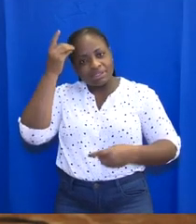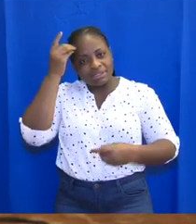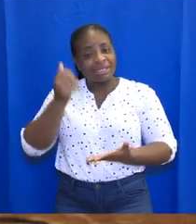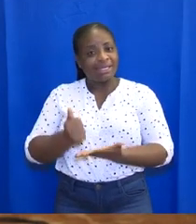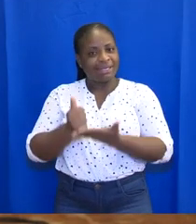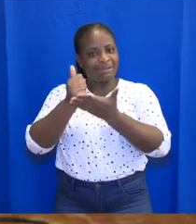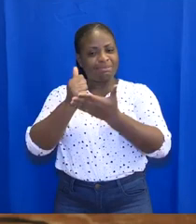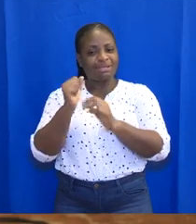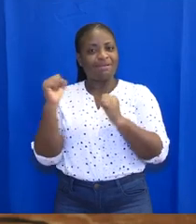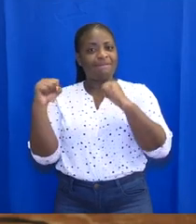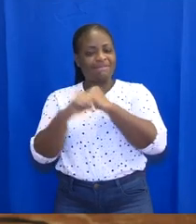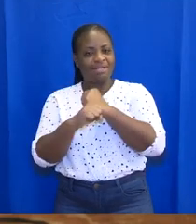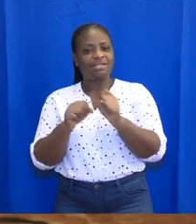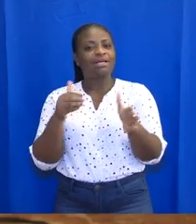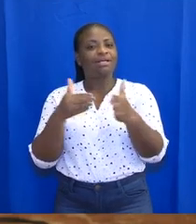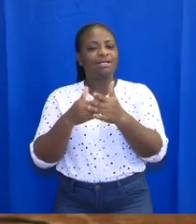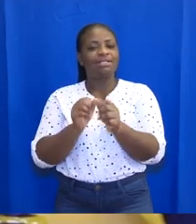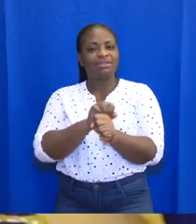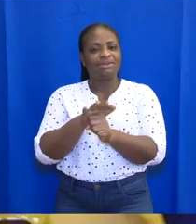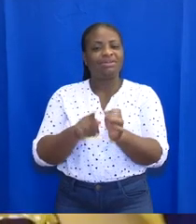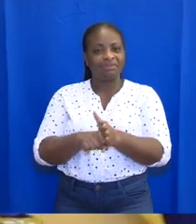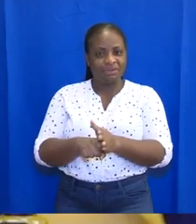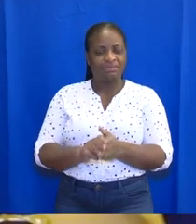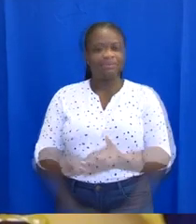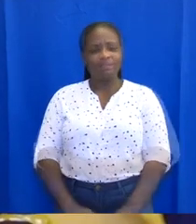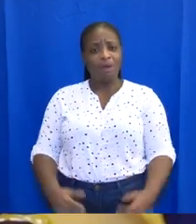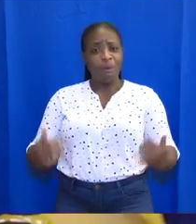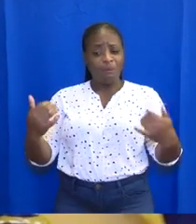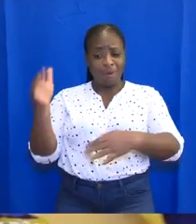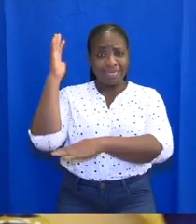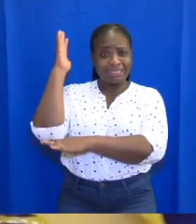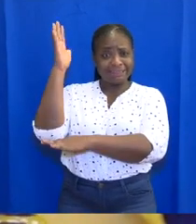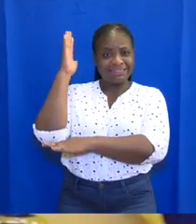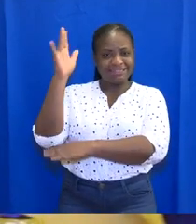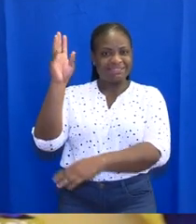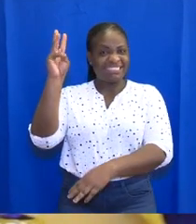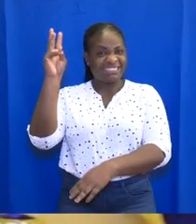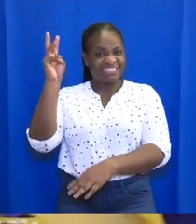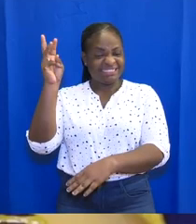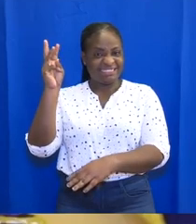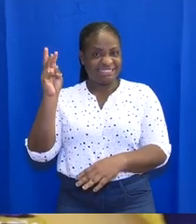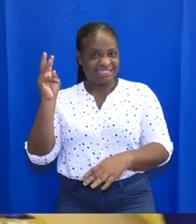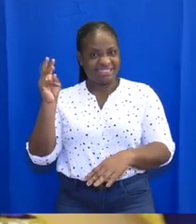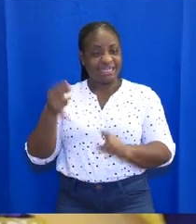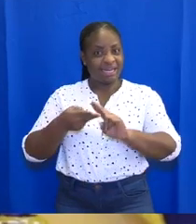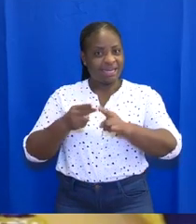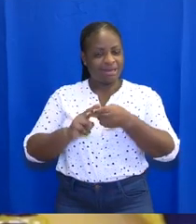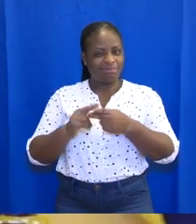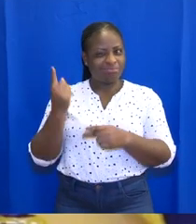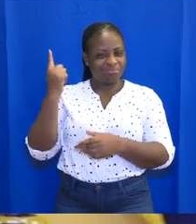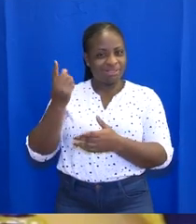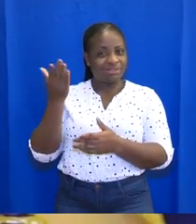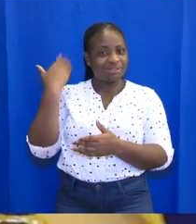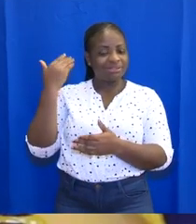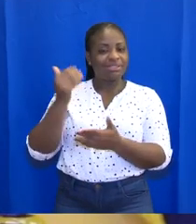in the fight against the pandemic. When I delivered update number 16 exactly three weeks